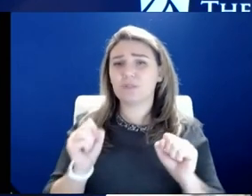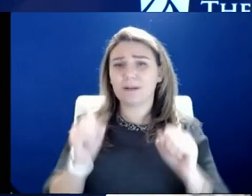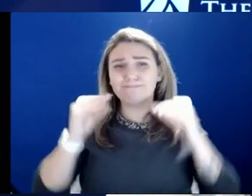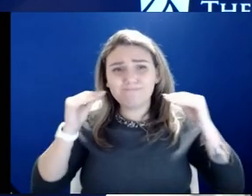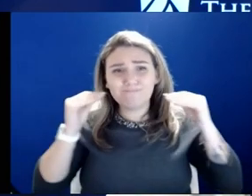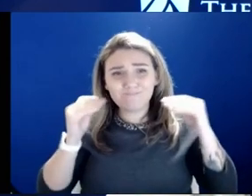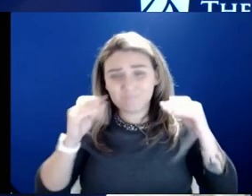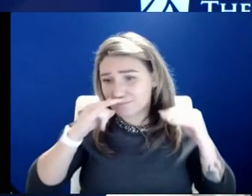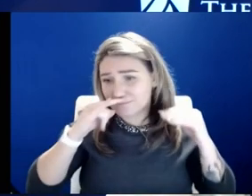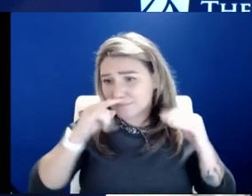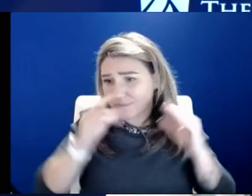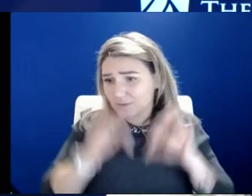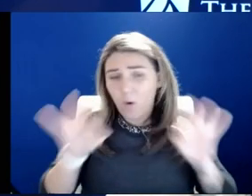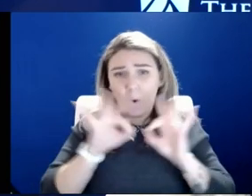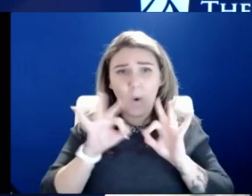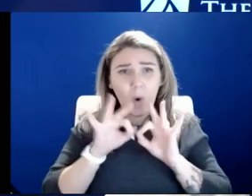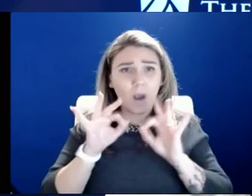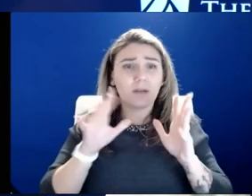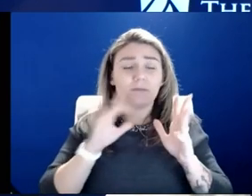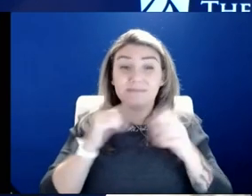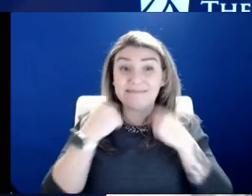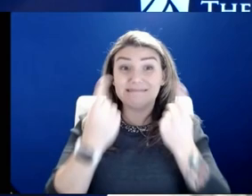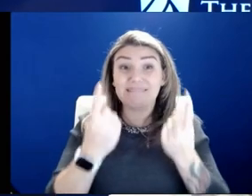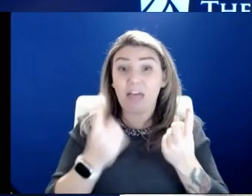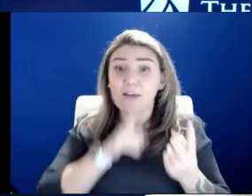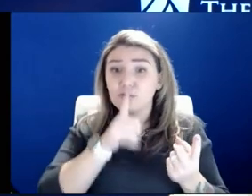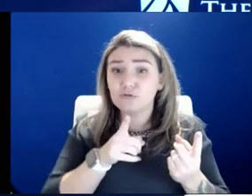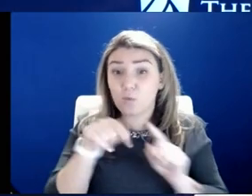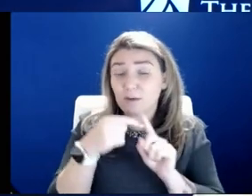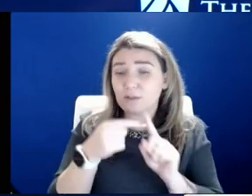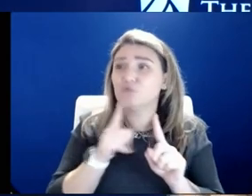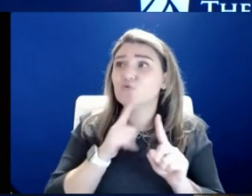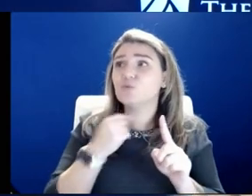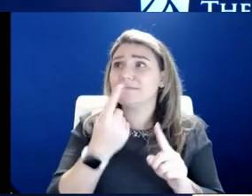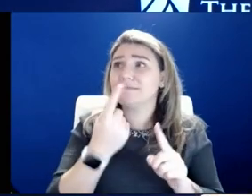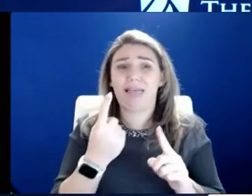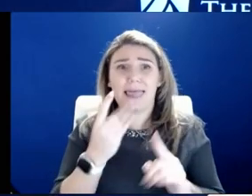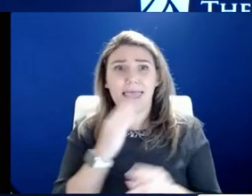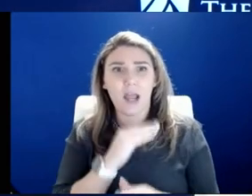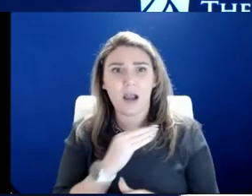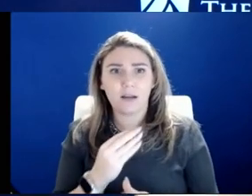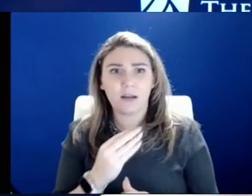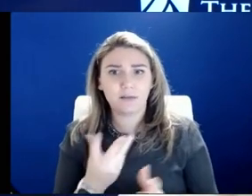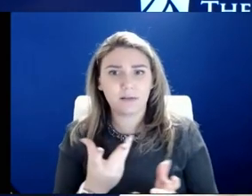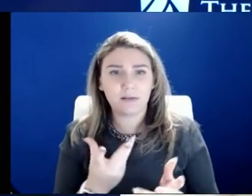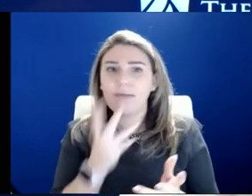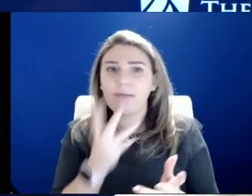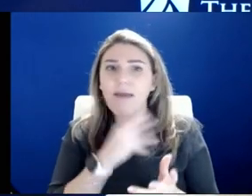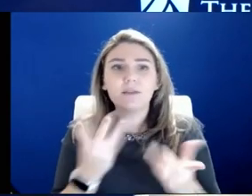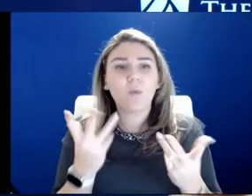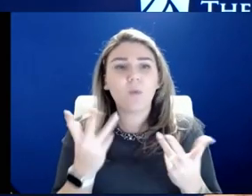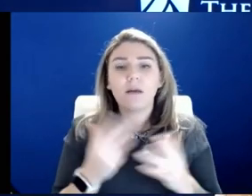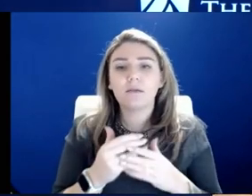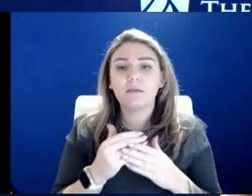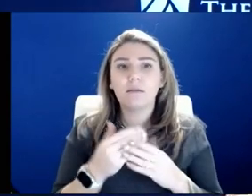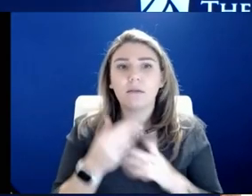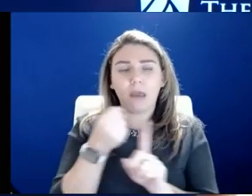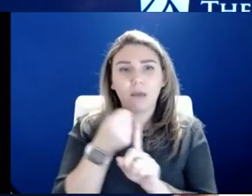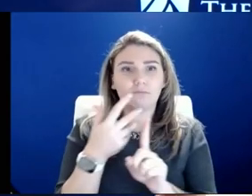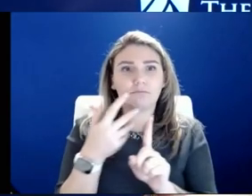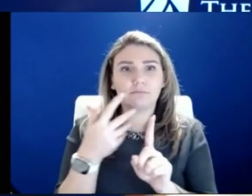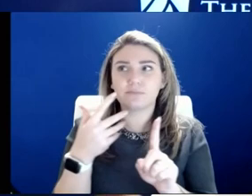importance of telling the truth. Because when you tell lies, lies do what? Lies grow. And then they